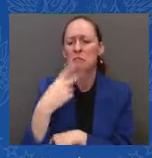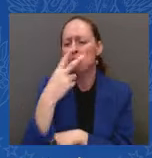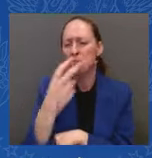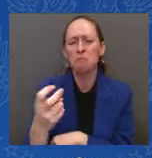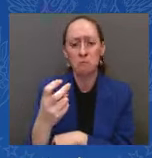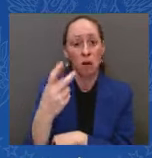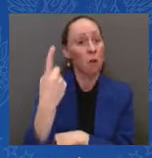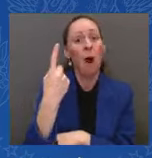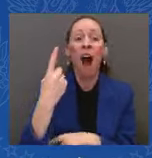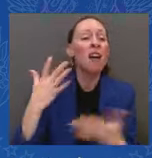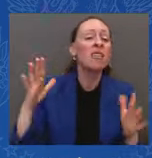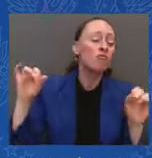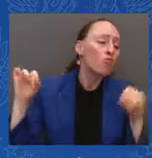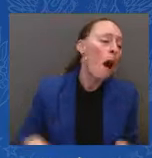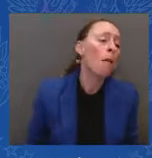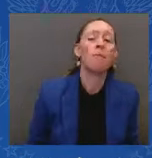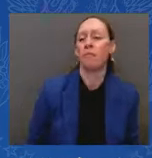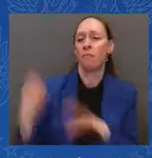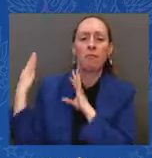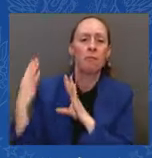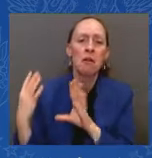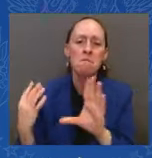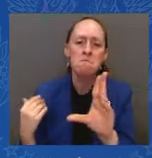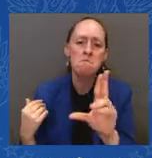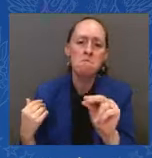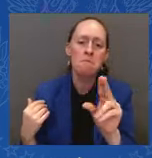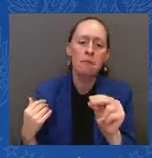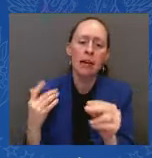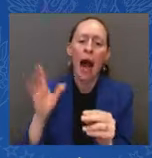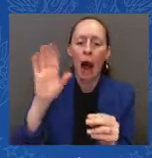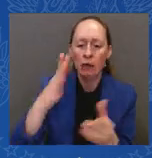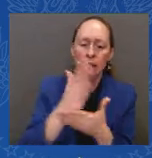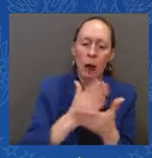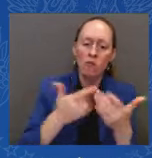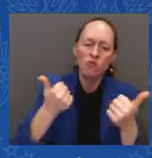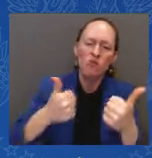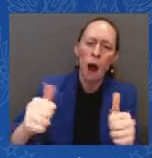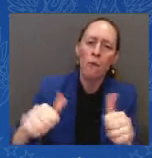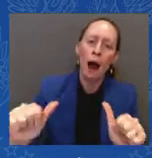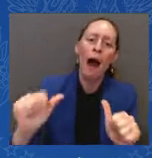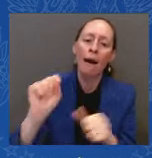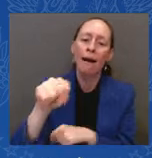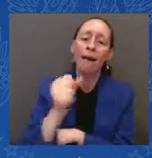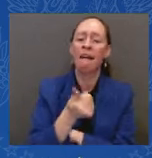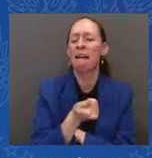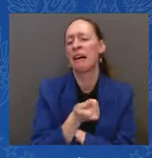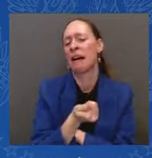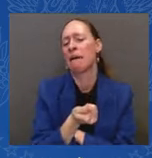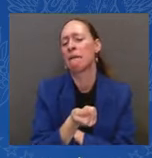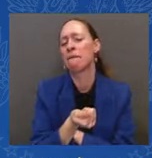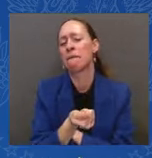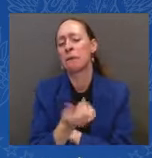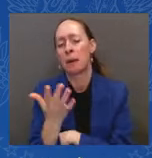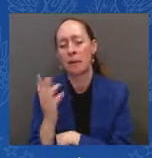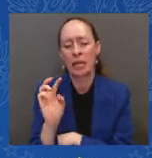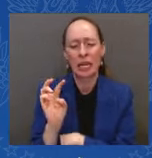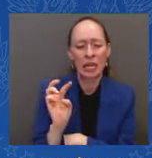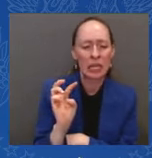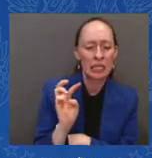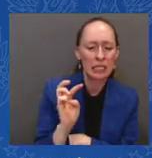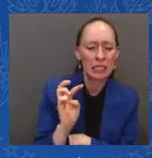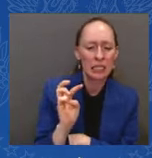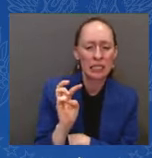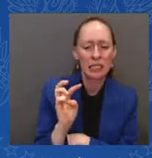There's a half a dozen or more extreme, maggie Republicans who would like to eliminate just about everything I've done.